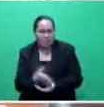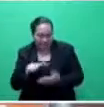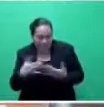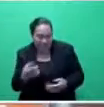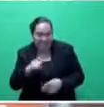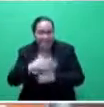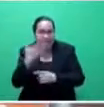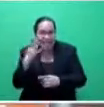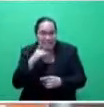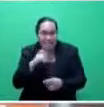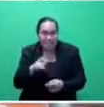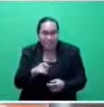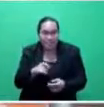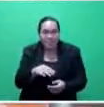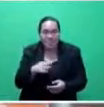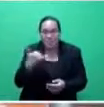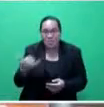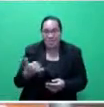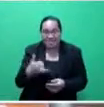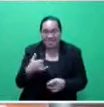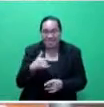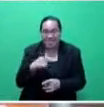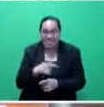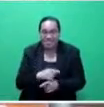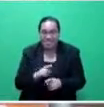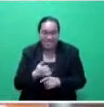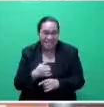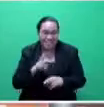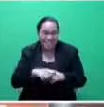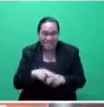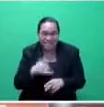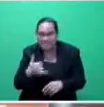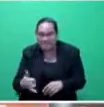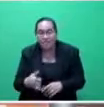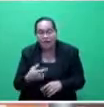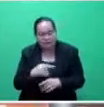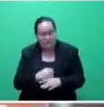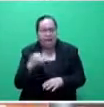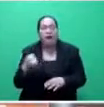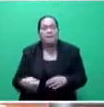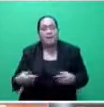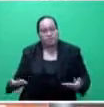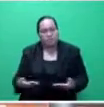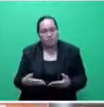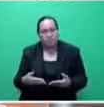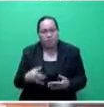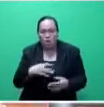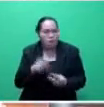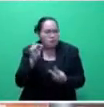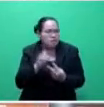we are reducing, was introduced by government. There's no specific submission made on this. We did it unilaterally.